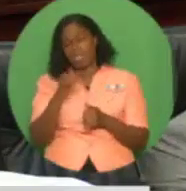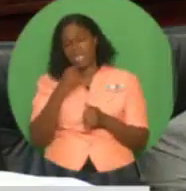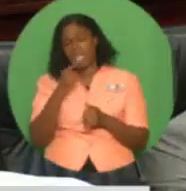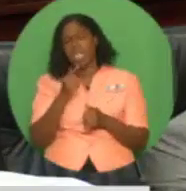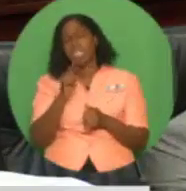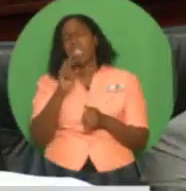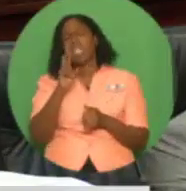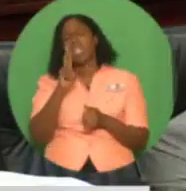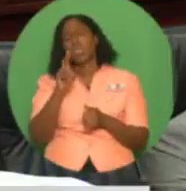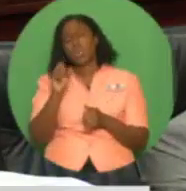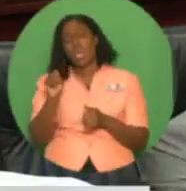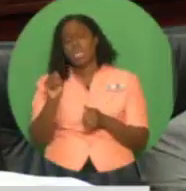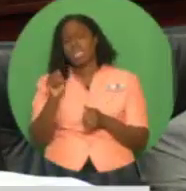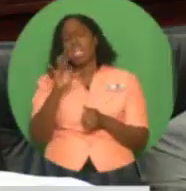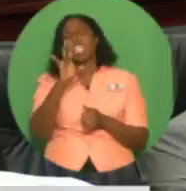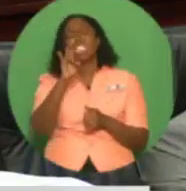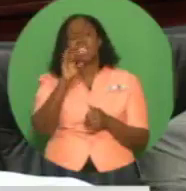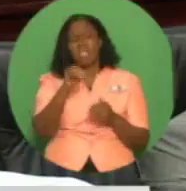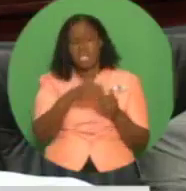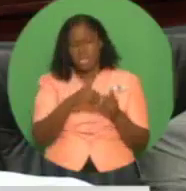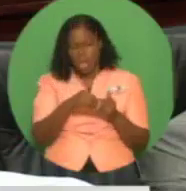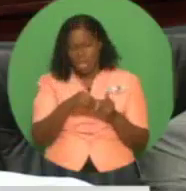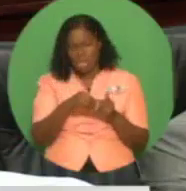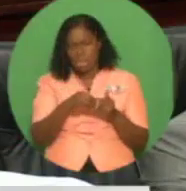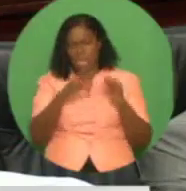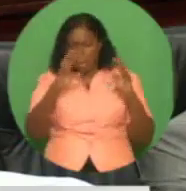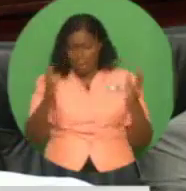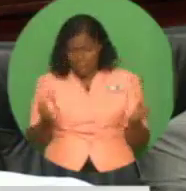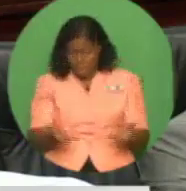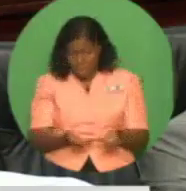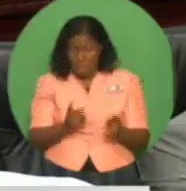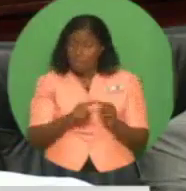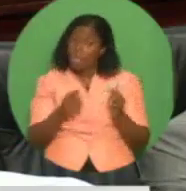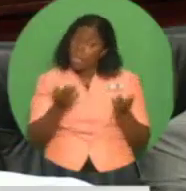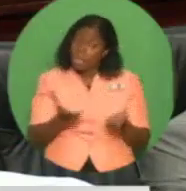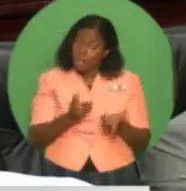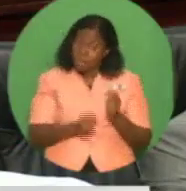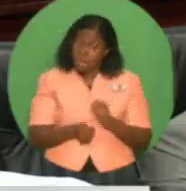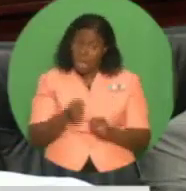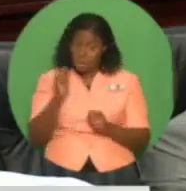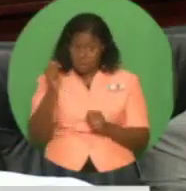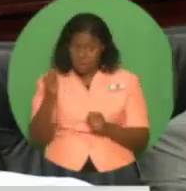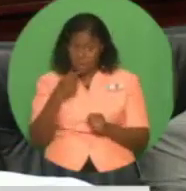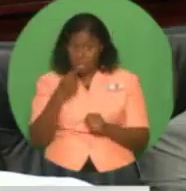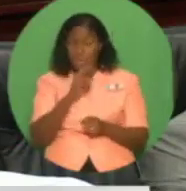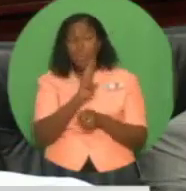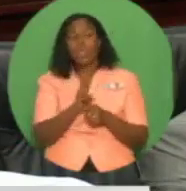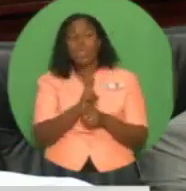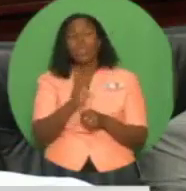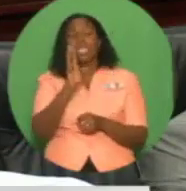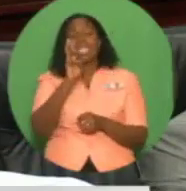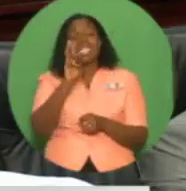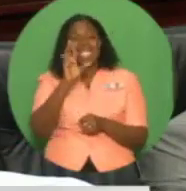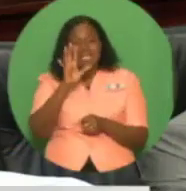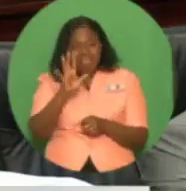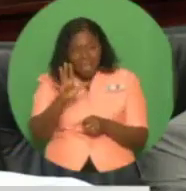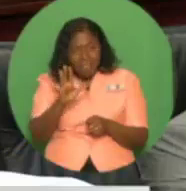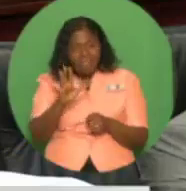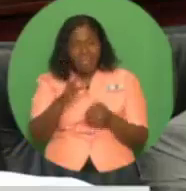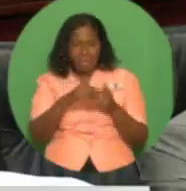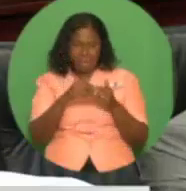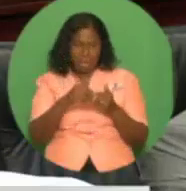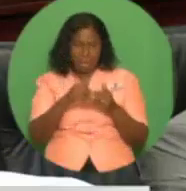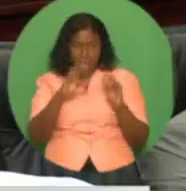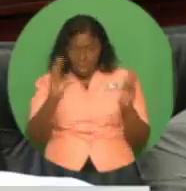and also lower than the current oil price forecasts made by the World Bank, by the United States Energy Information